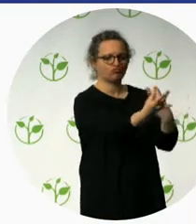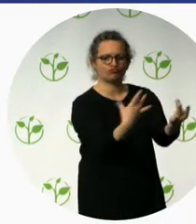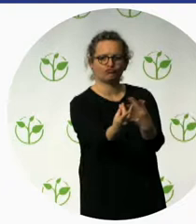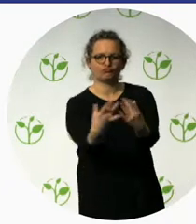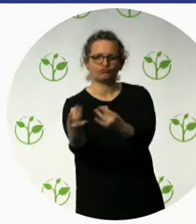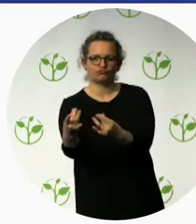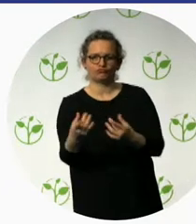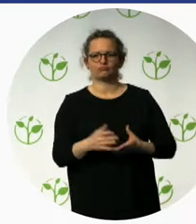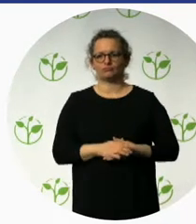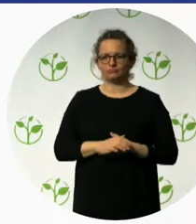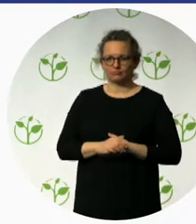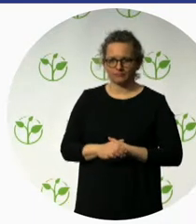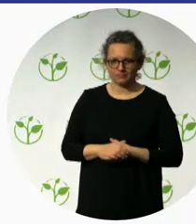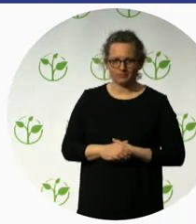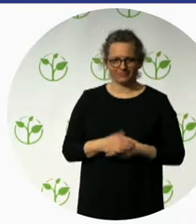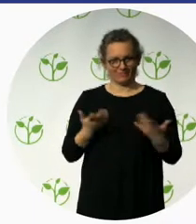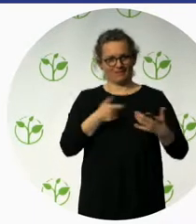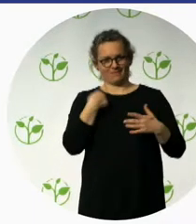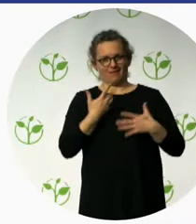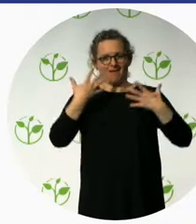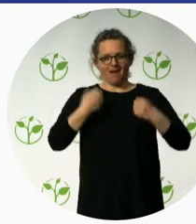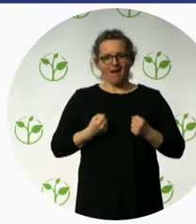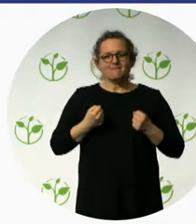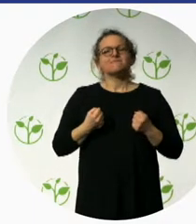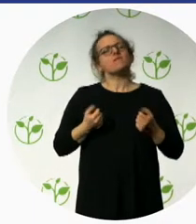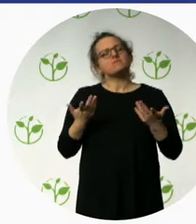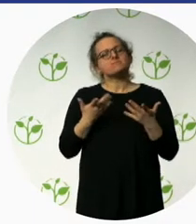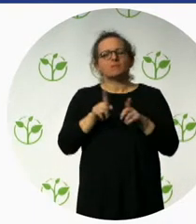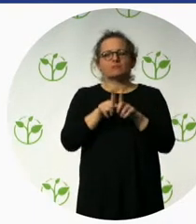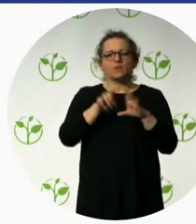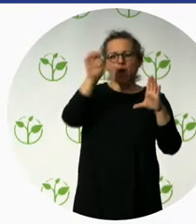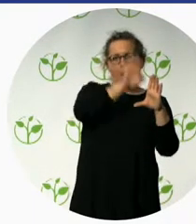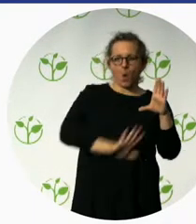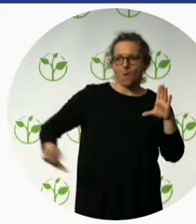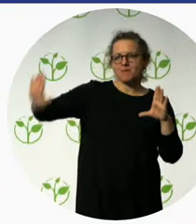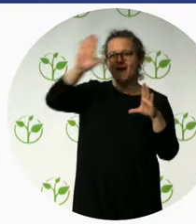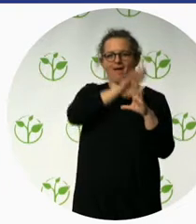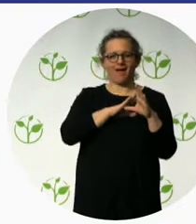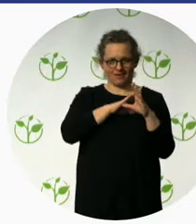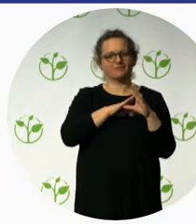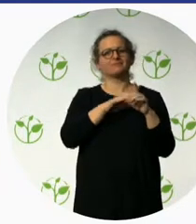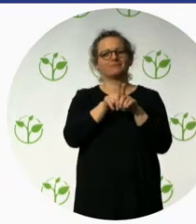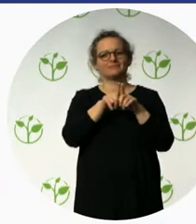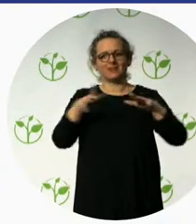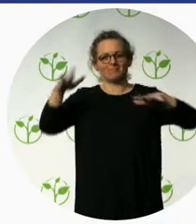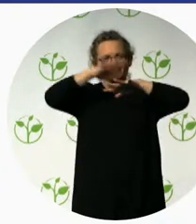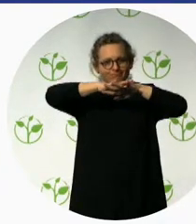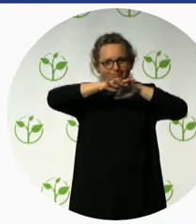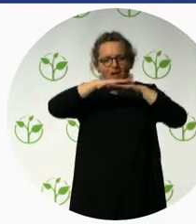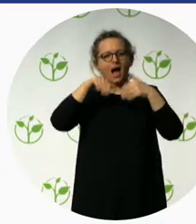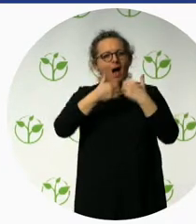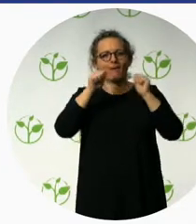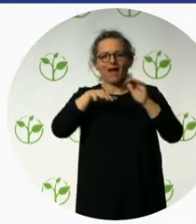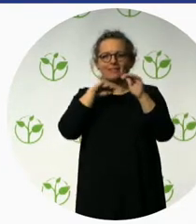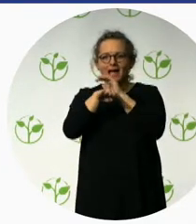started a few years ago to become an international player, and we would still want even more to focus on this. Another